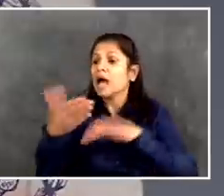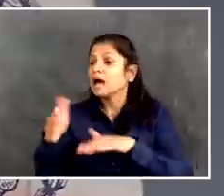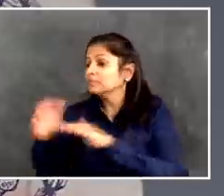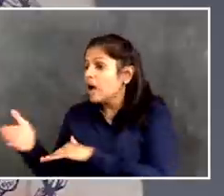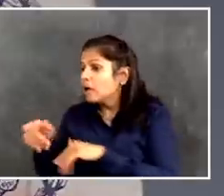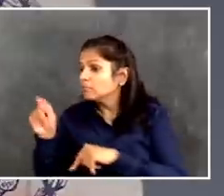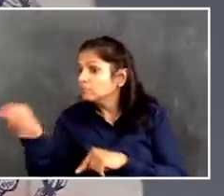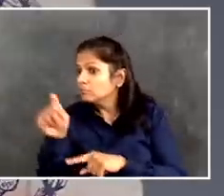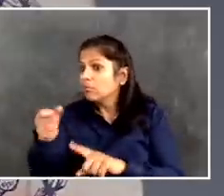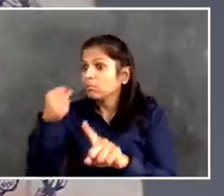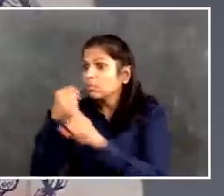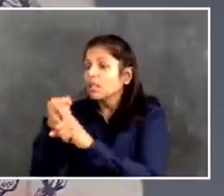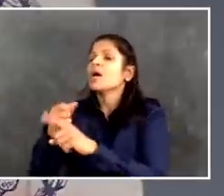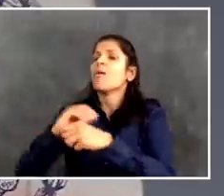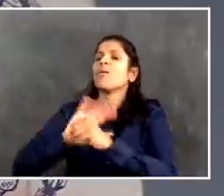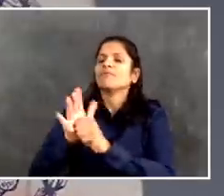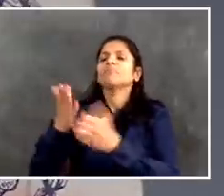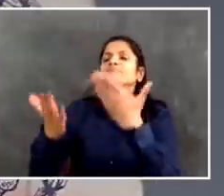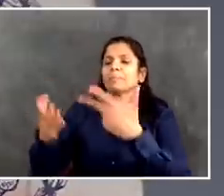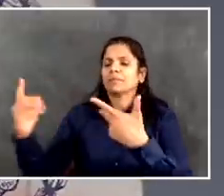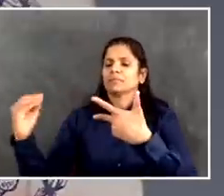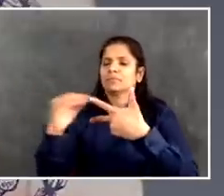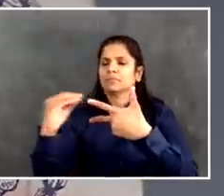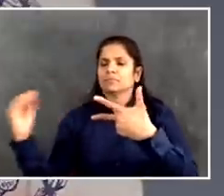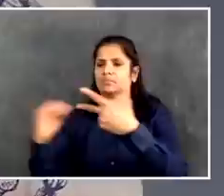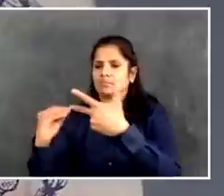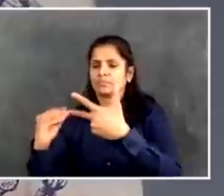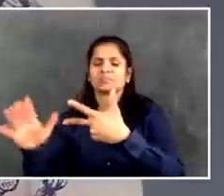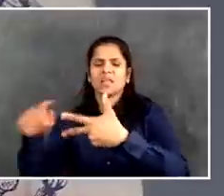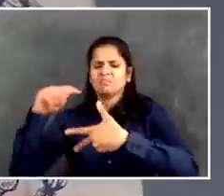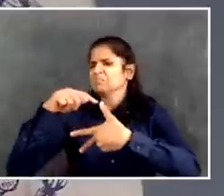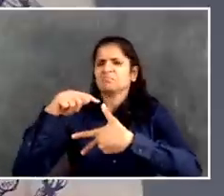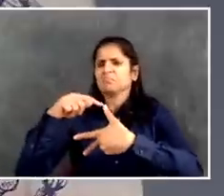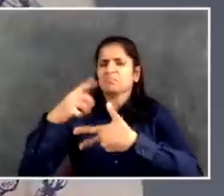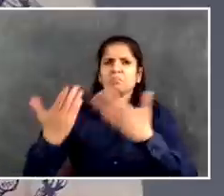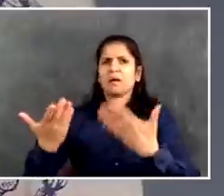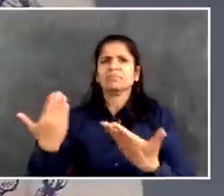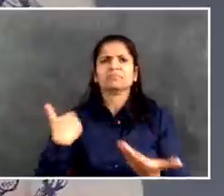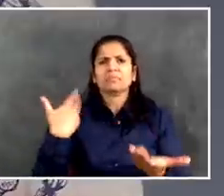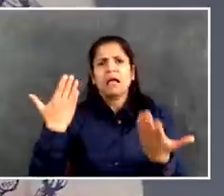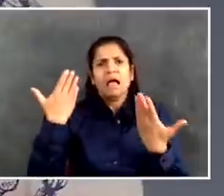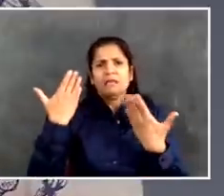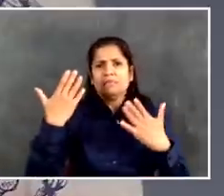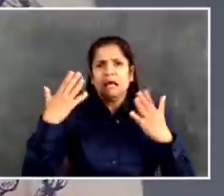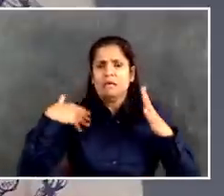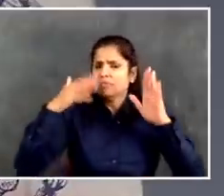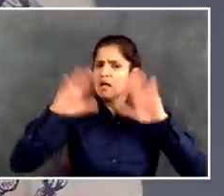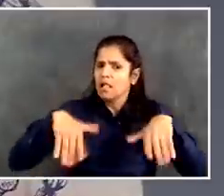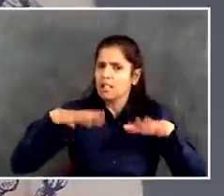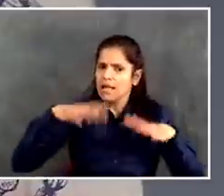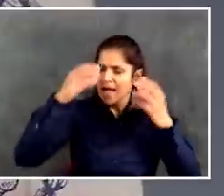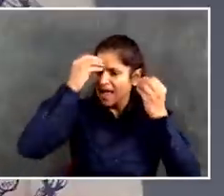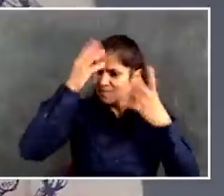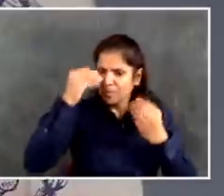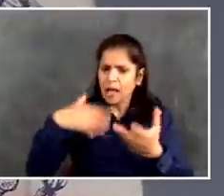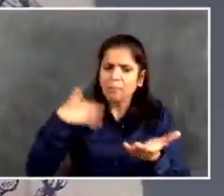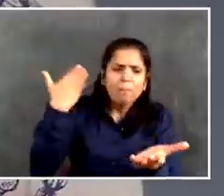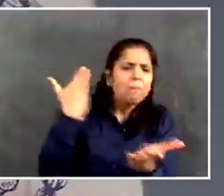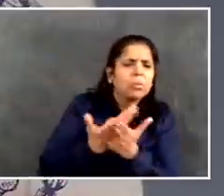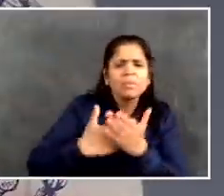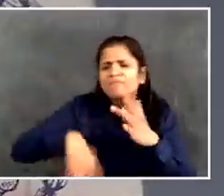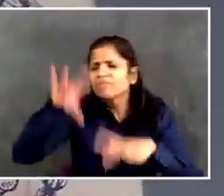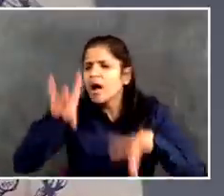you know, maybe there was not an evident danger and something very different happened. So we do not have the full, full picture yet. What we're doing